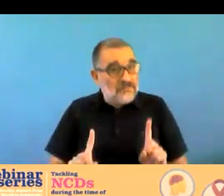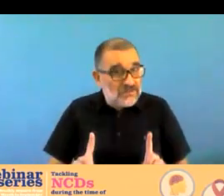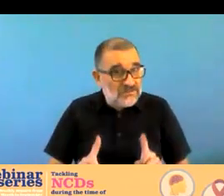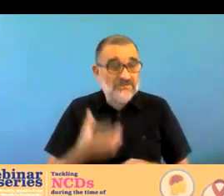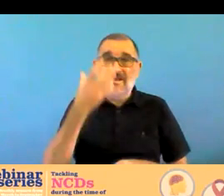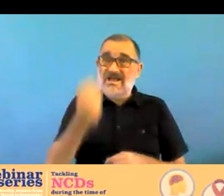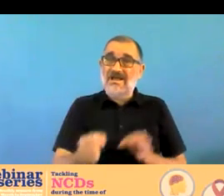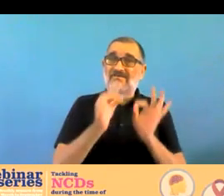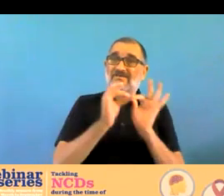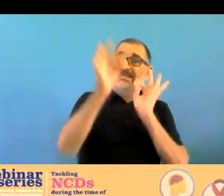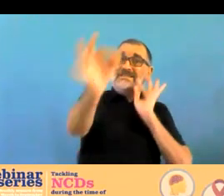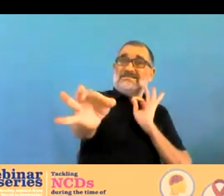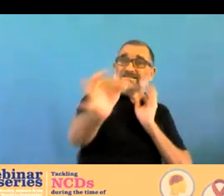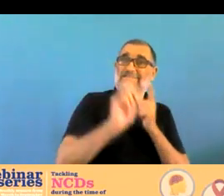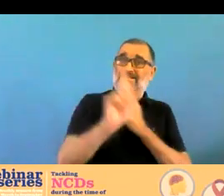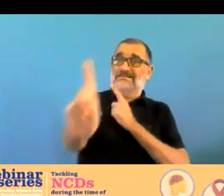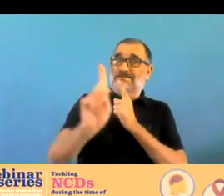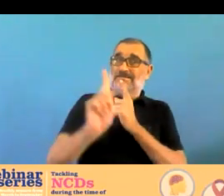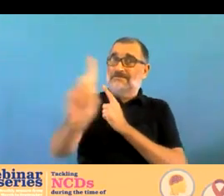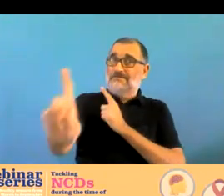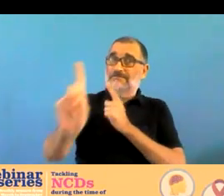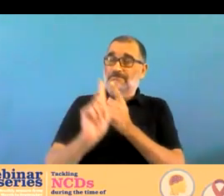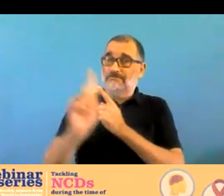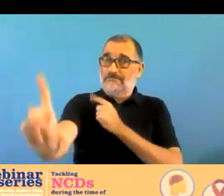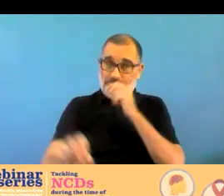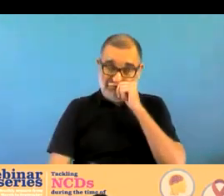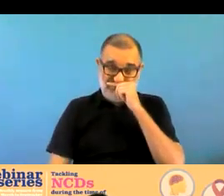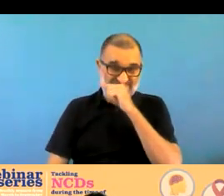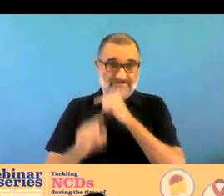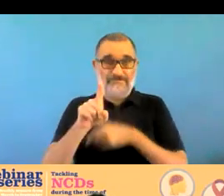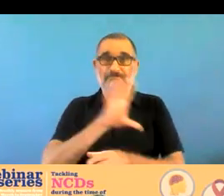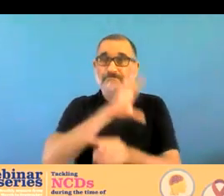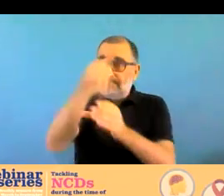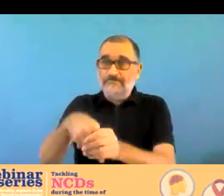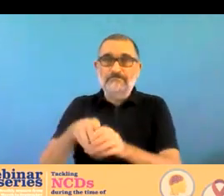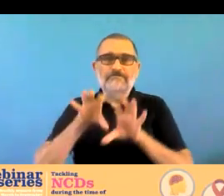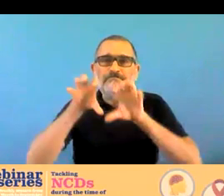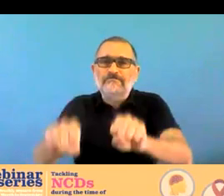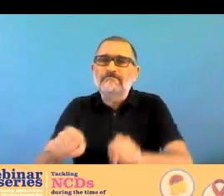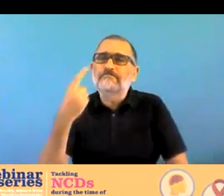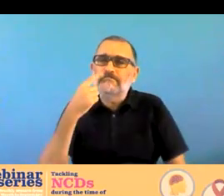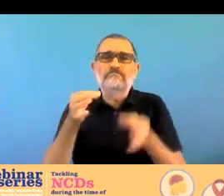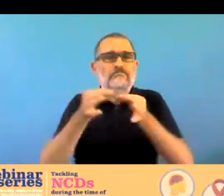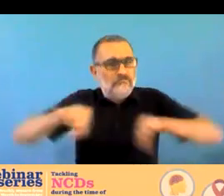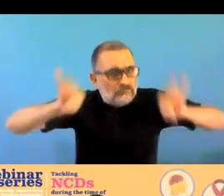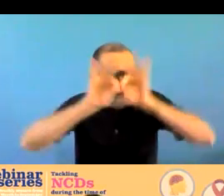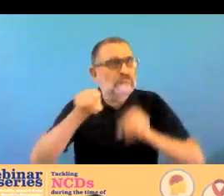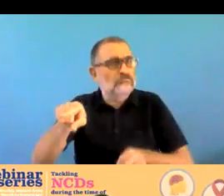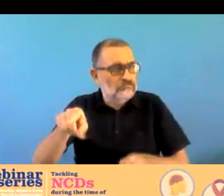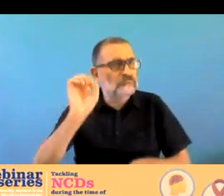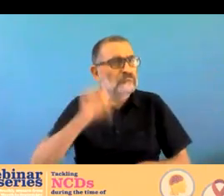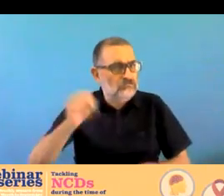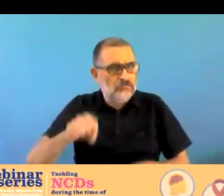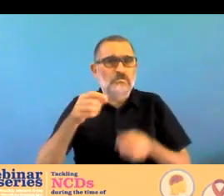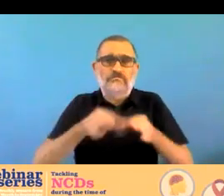those people who do not have access to technology we can't overlook that we have to place as much